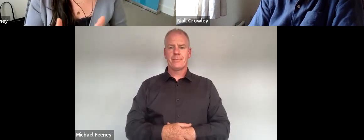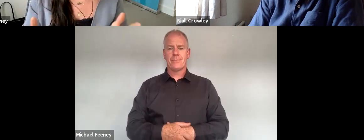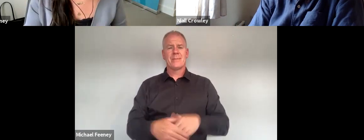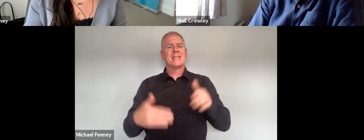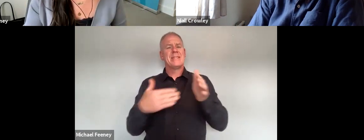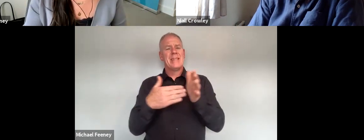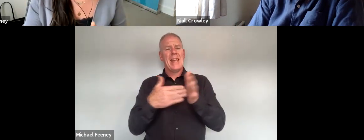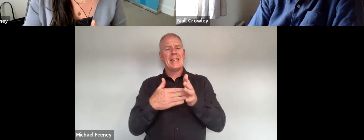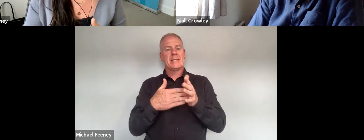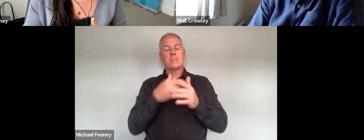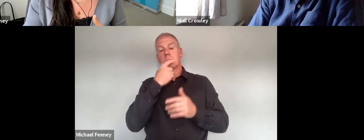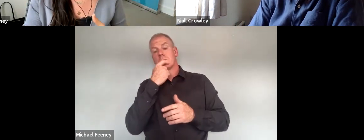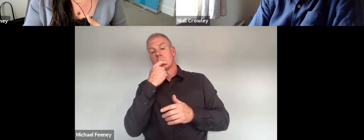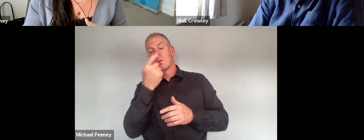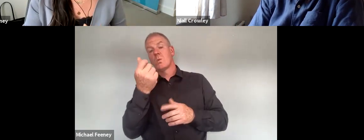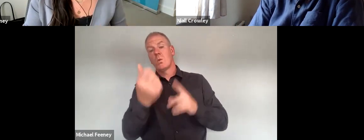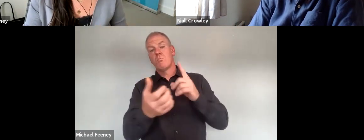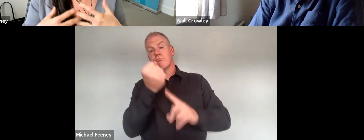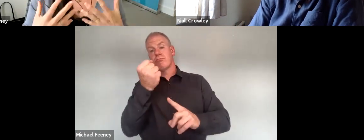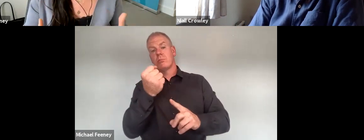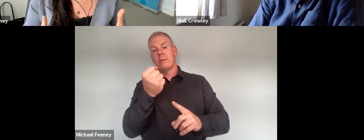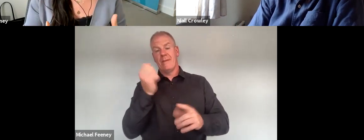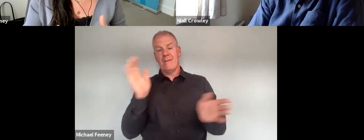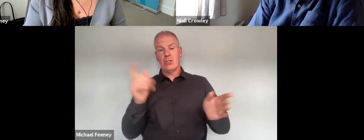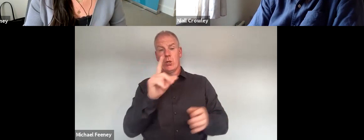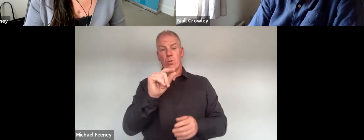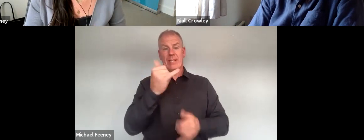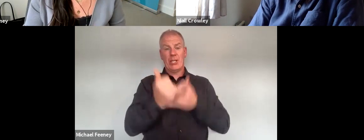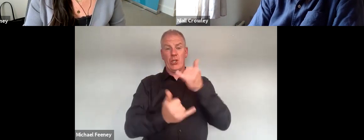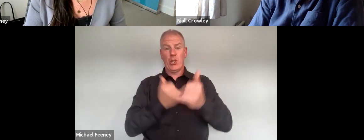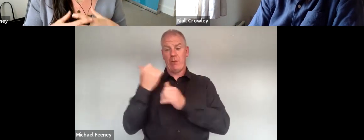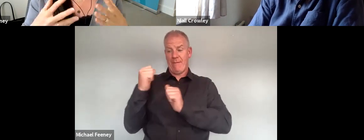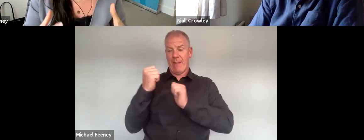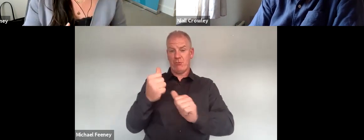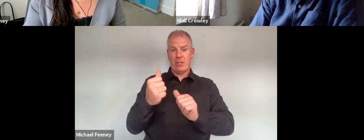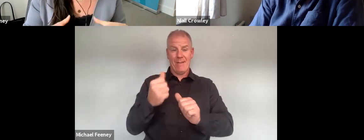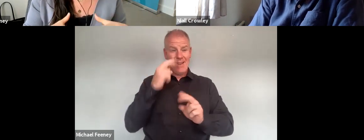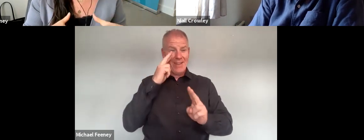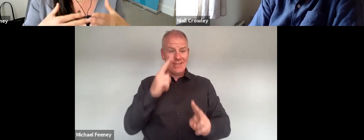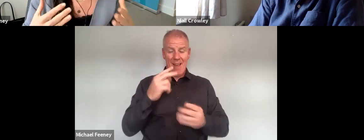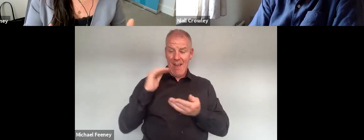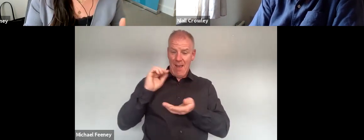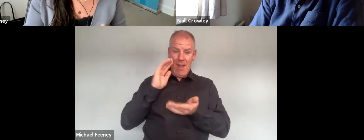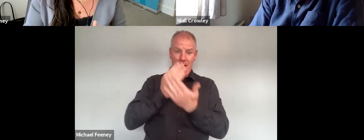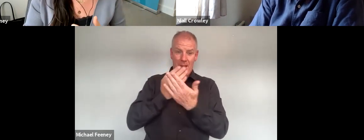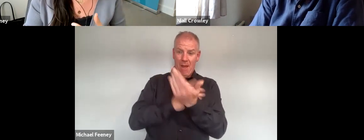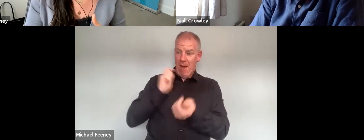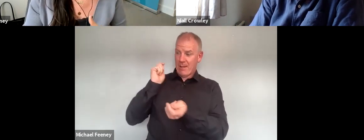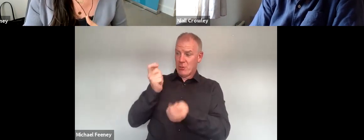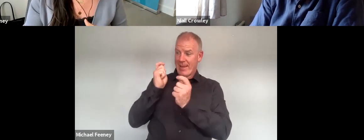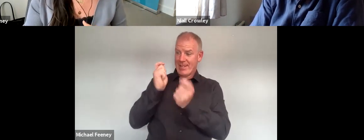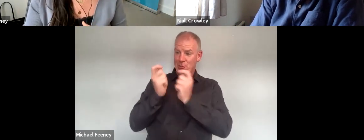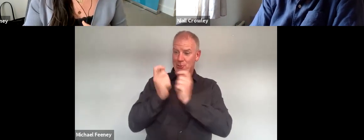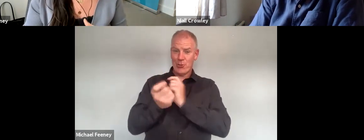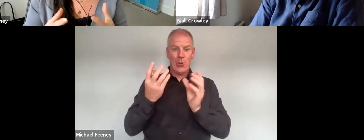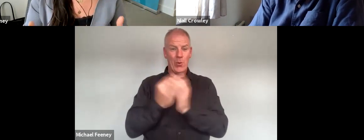are at this milestone this 20 year milestone and we've seen the evolution of both the laws and the case law alongside it